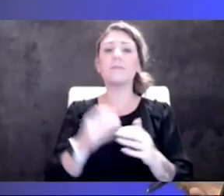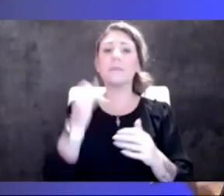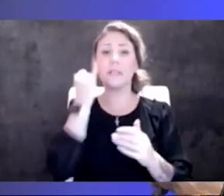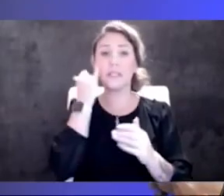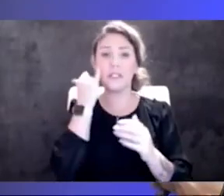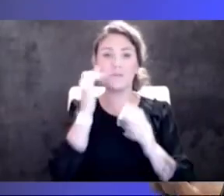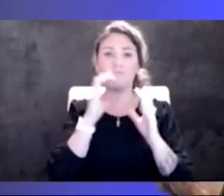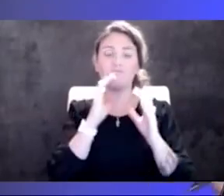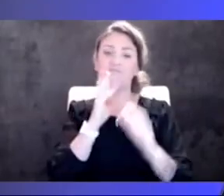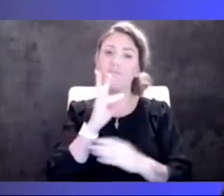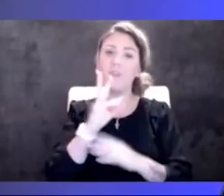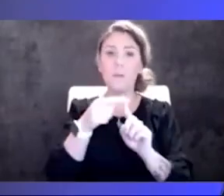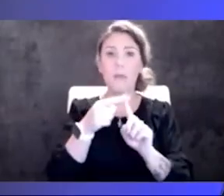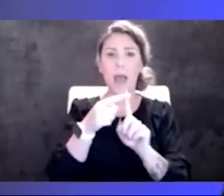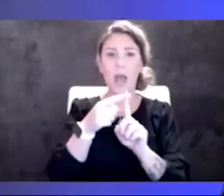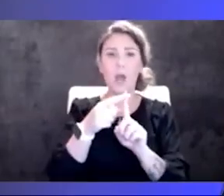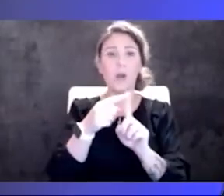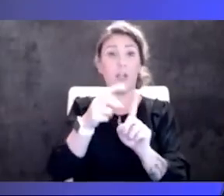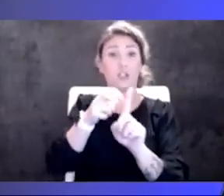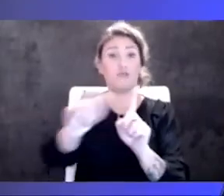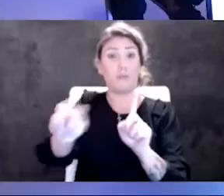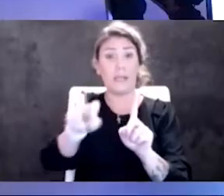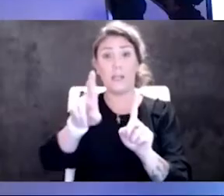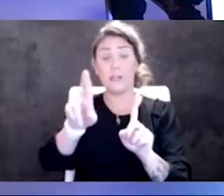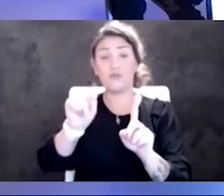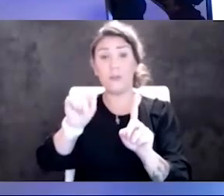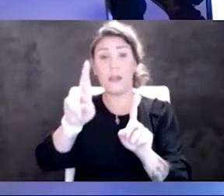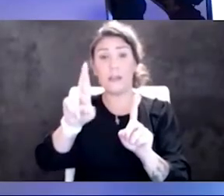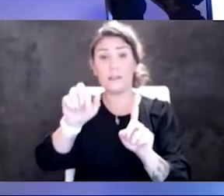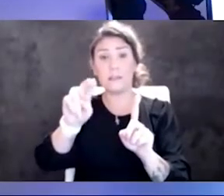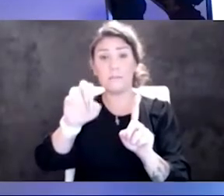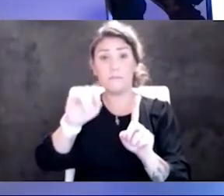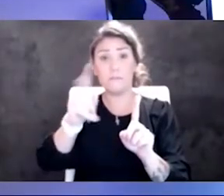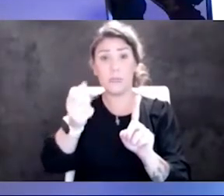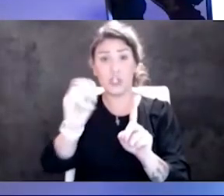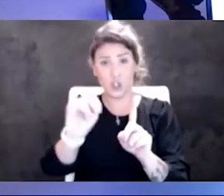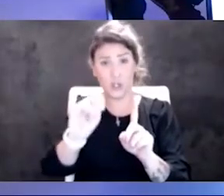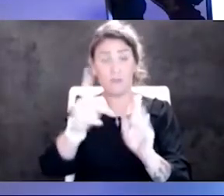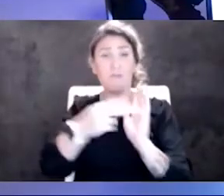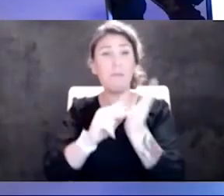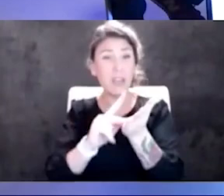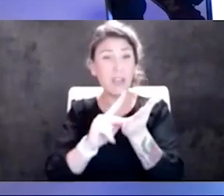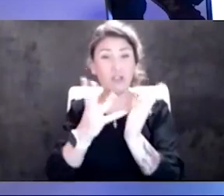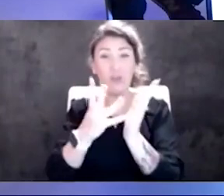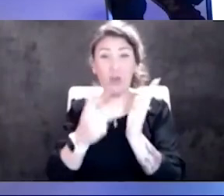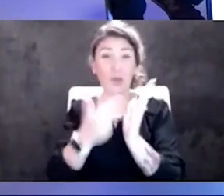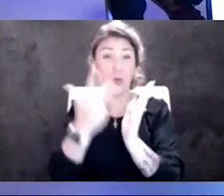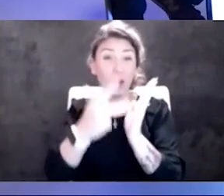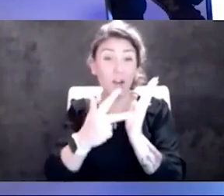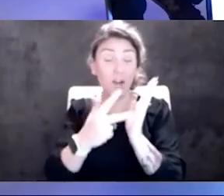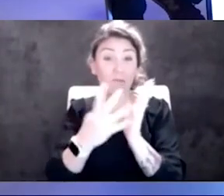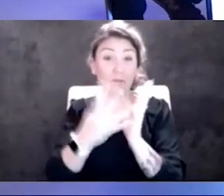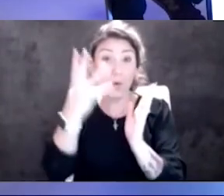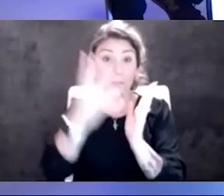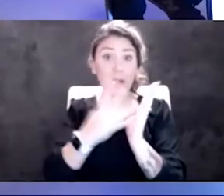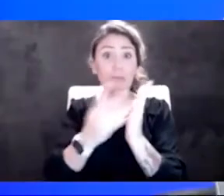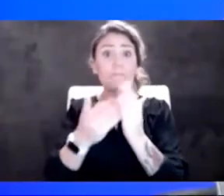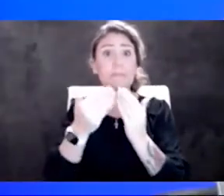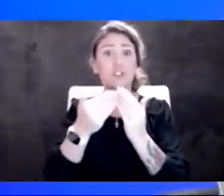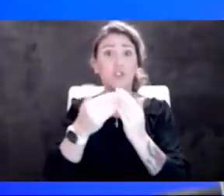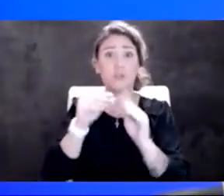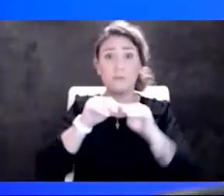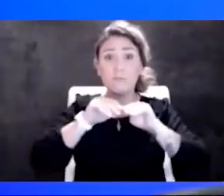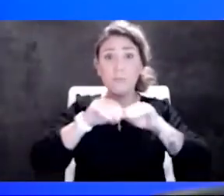transmissibility piece. It's supposed to be three or four times more transmissible. Dr. Barr, what do you think? Yeah, I mean, it looks that way. It's